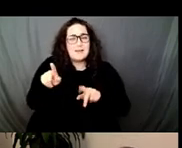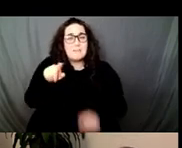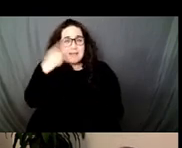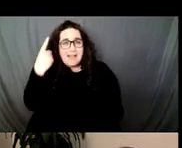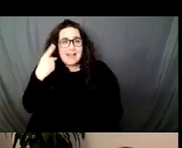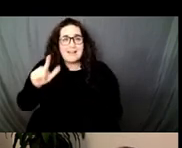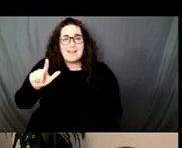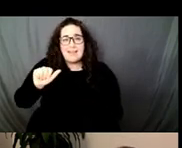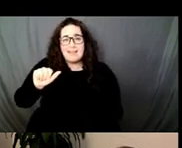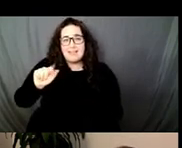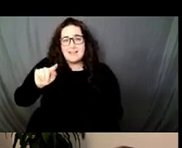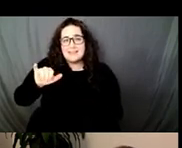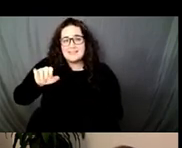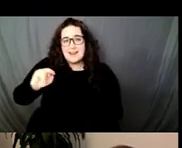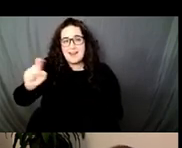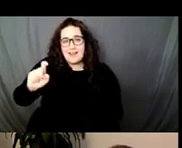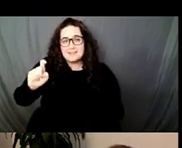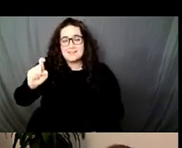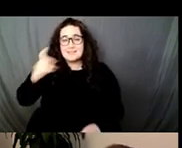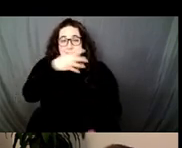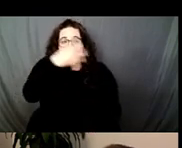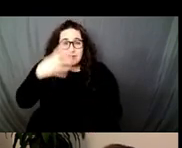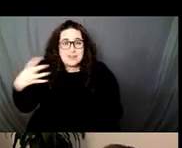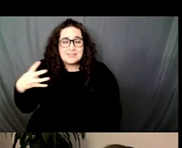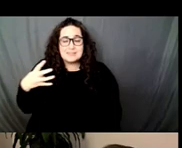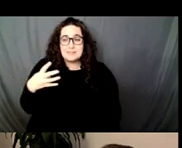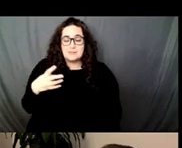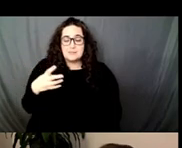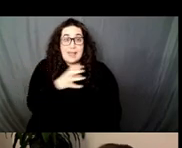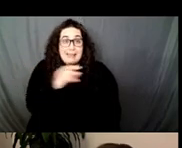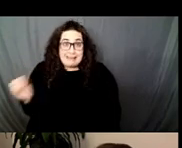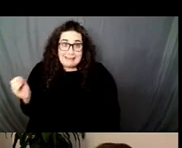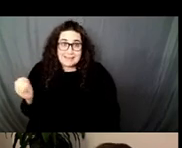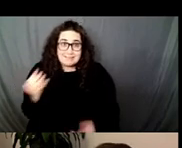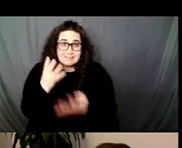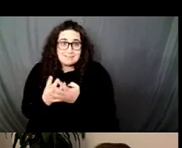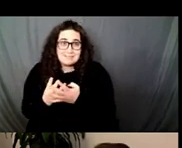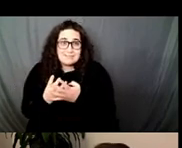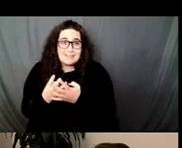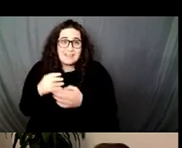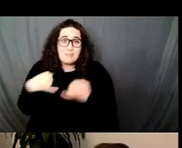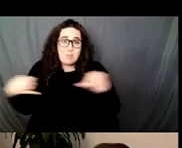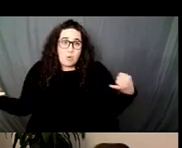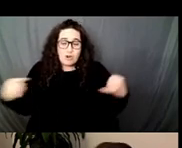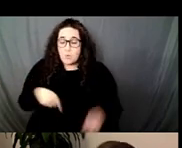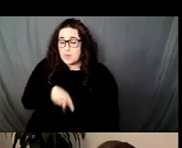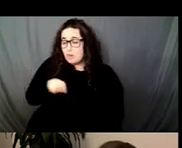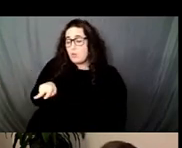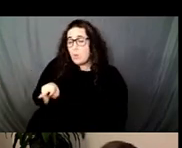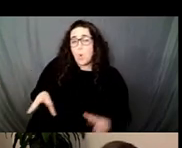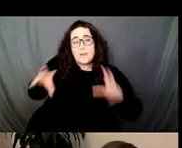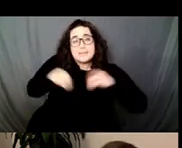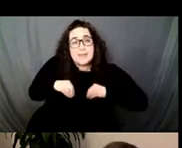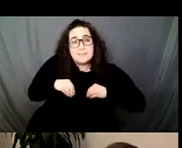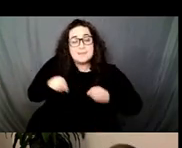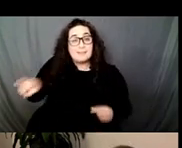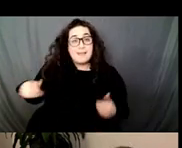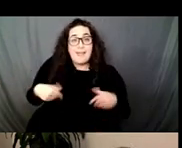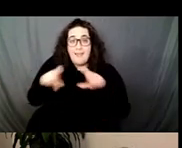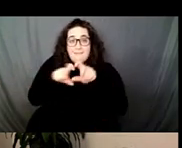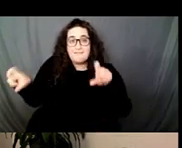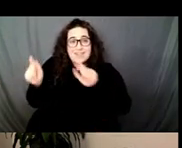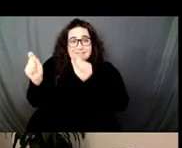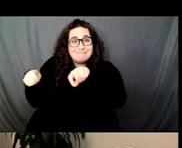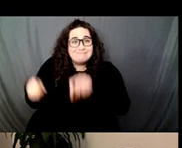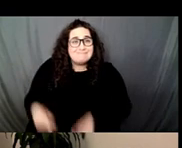children, including their detention in cages at the border as acceptable since they are marked not unlike the diacritical